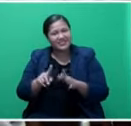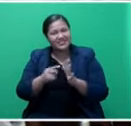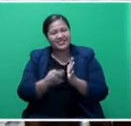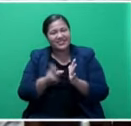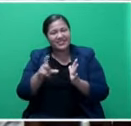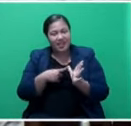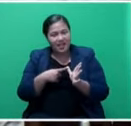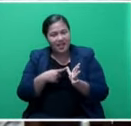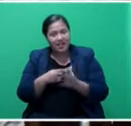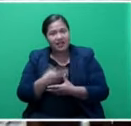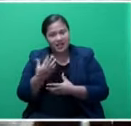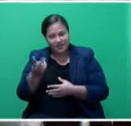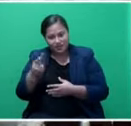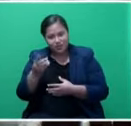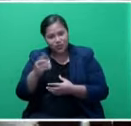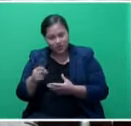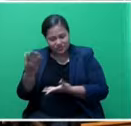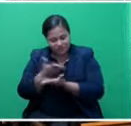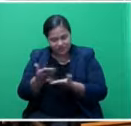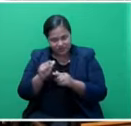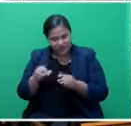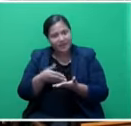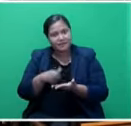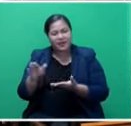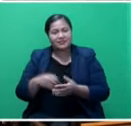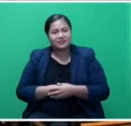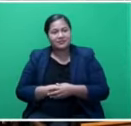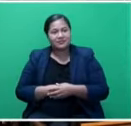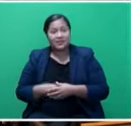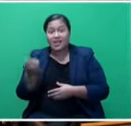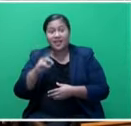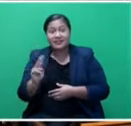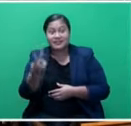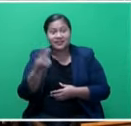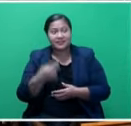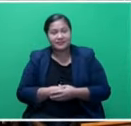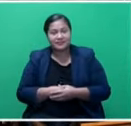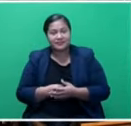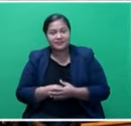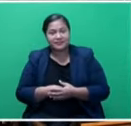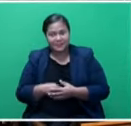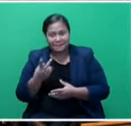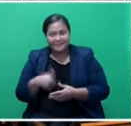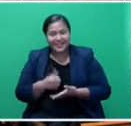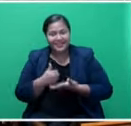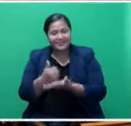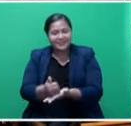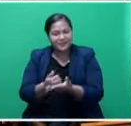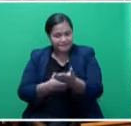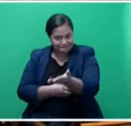be debated, by report and be passed. Thank you, sir. Is there a second? Mr. Speaker, sir, I beg to send a motion.